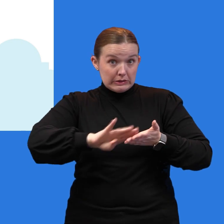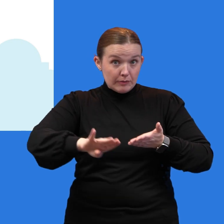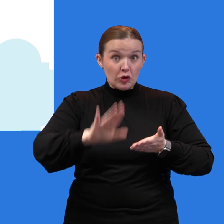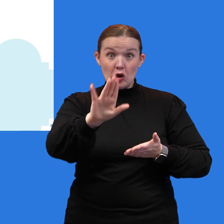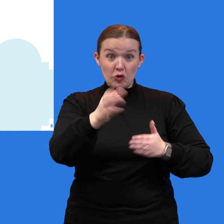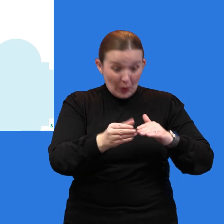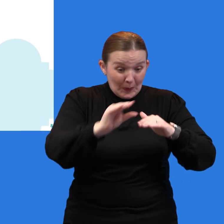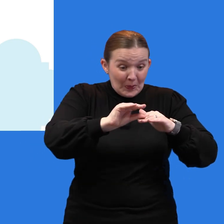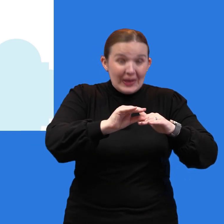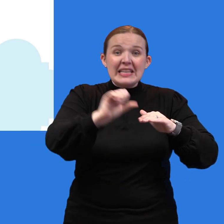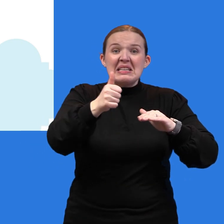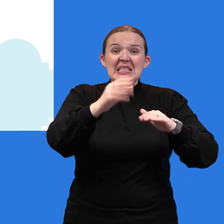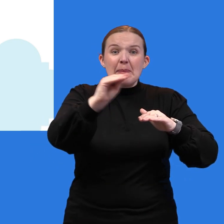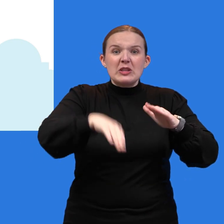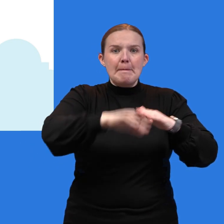10%.